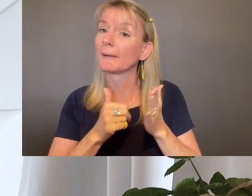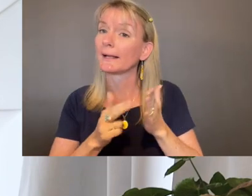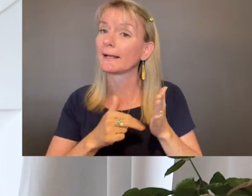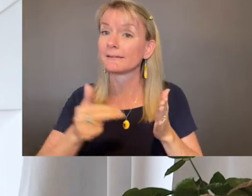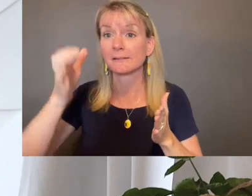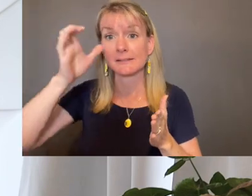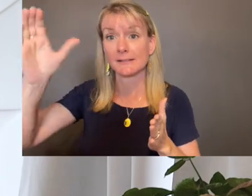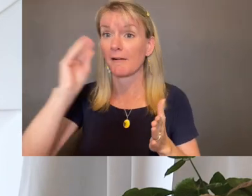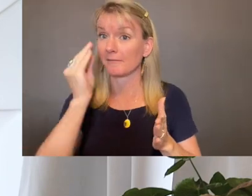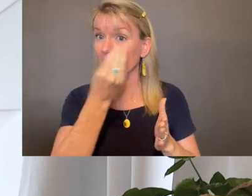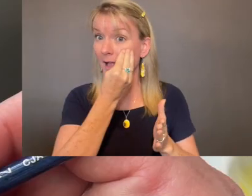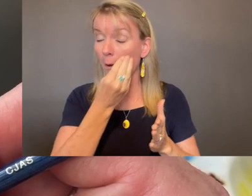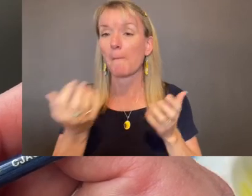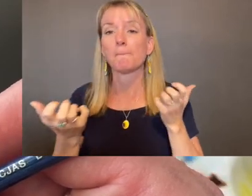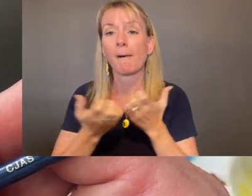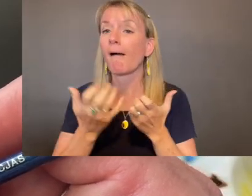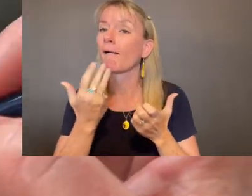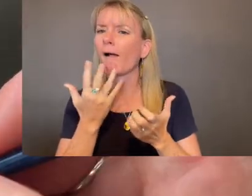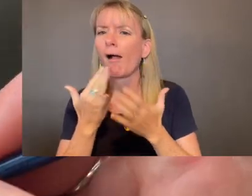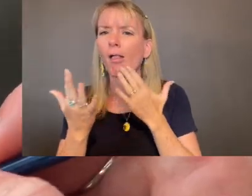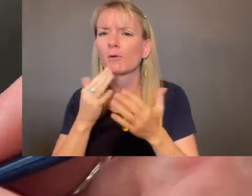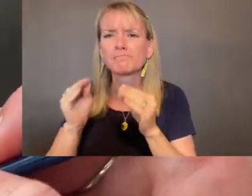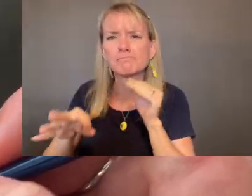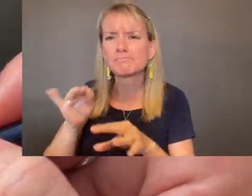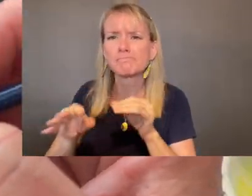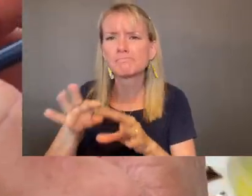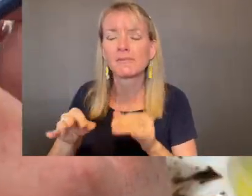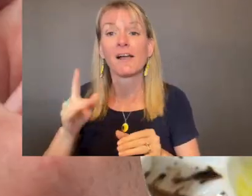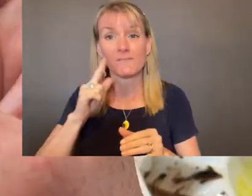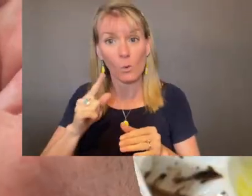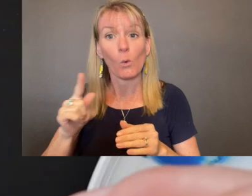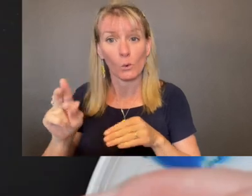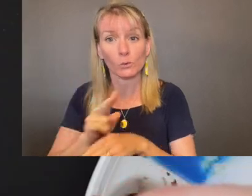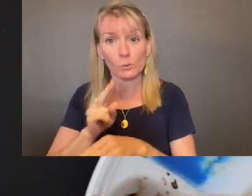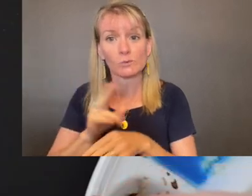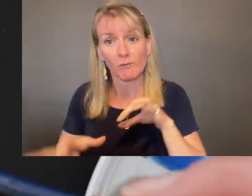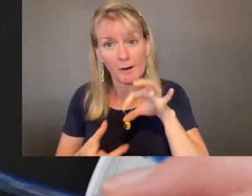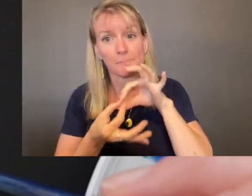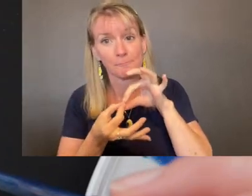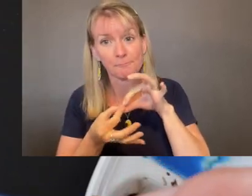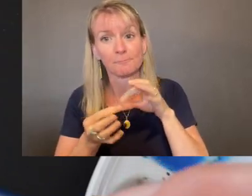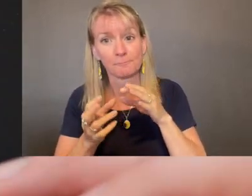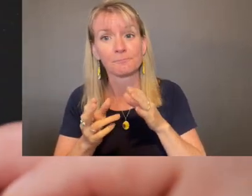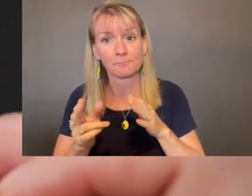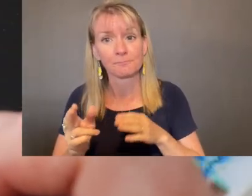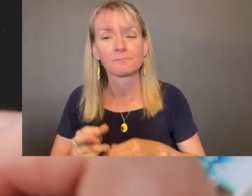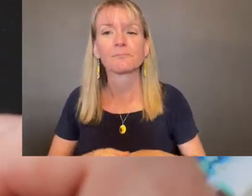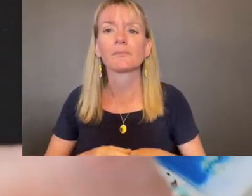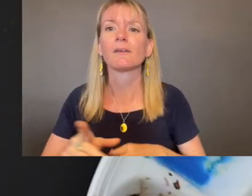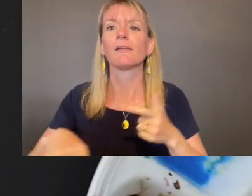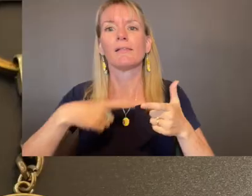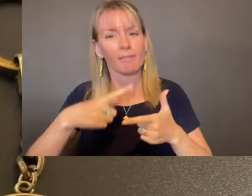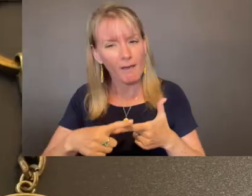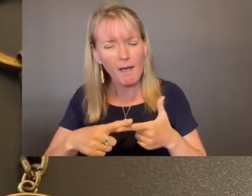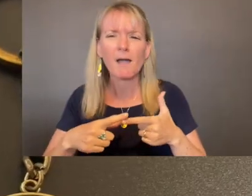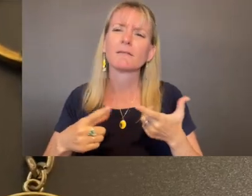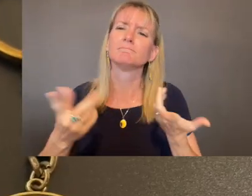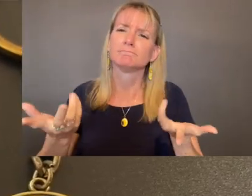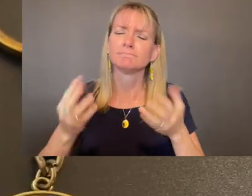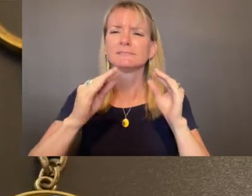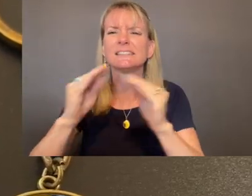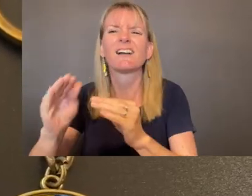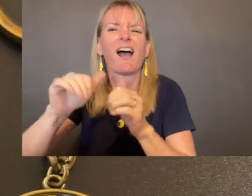painting of a sunflower and a matching abstract that you can use for these accessories. Then I will teach you